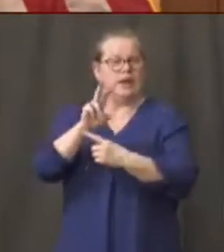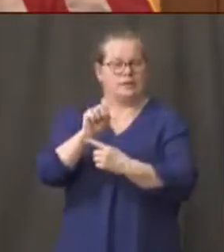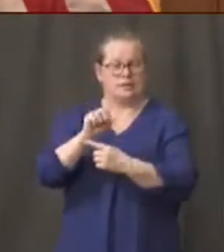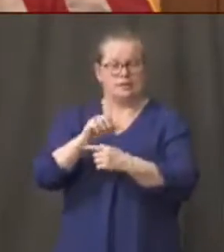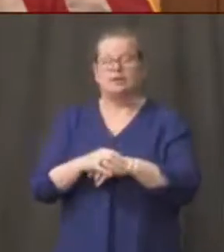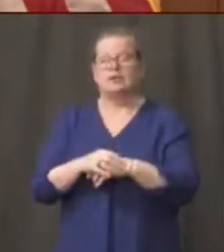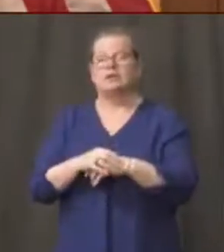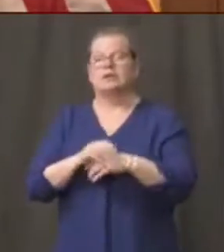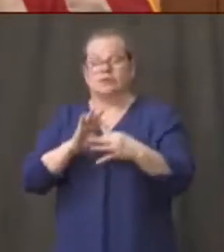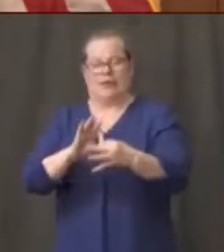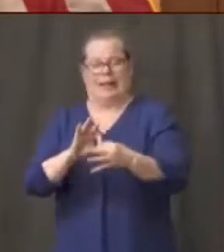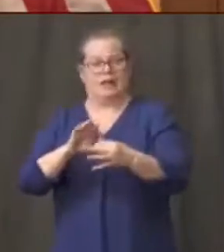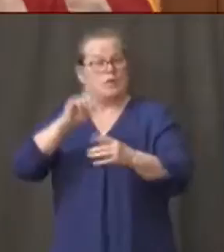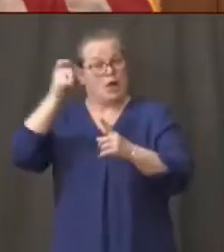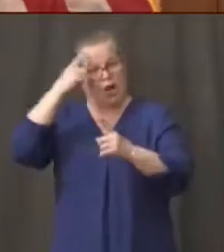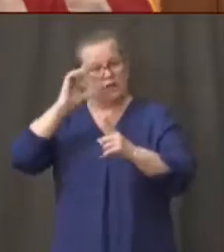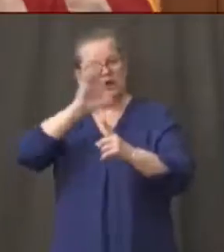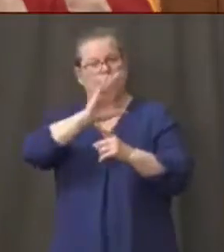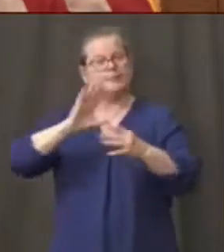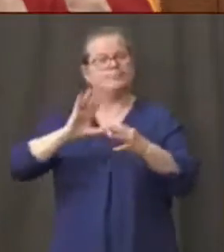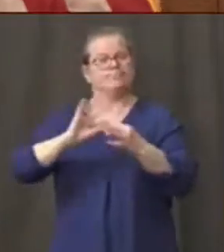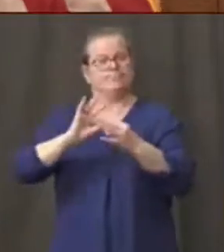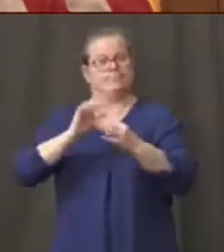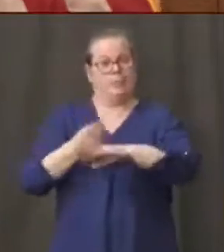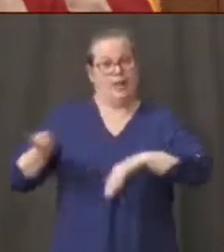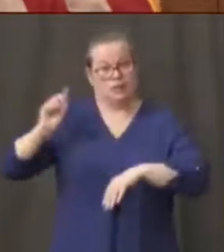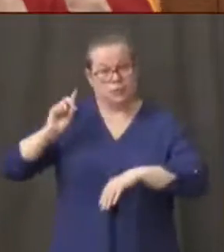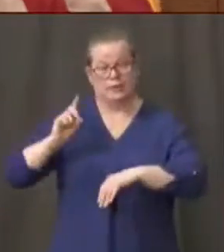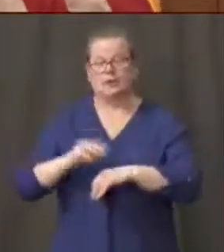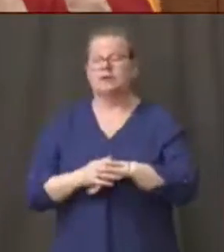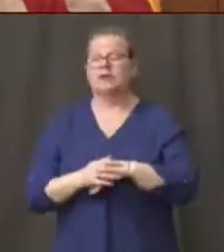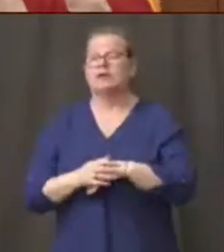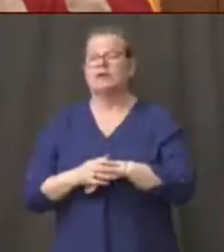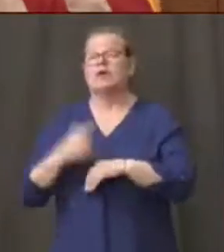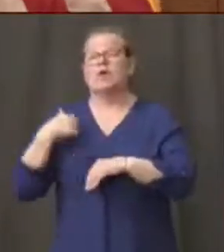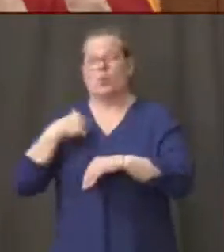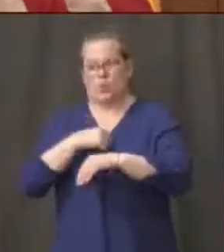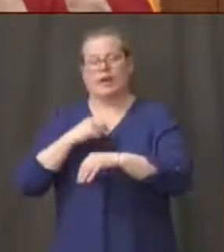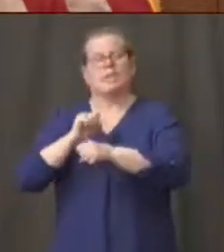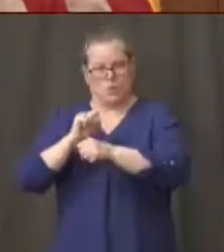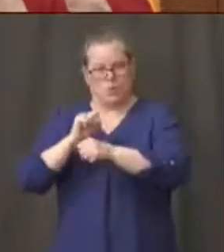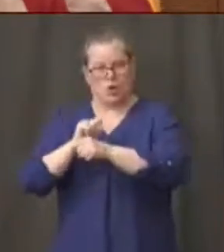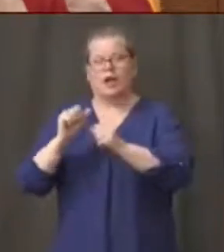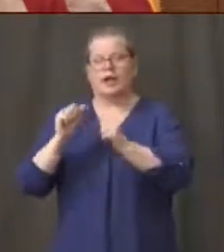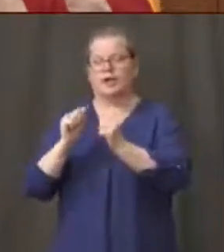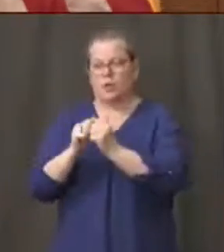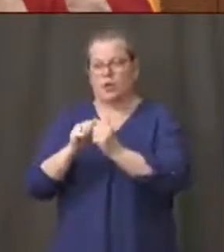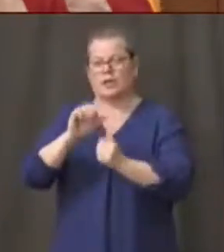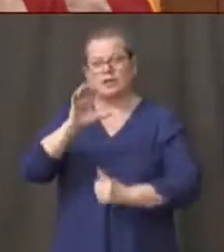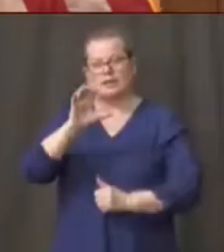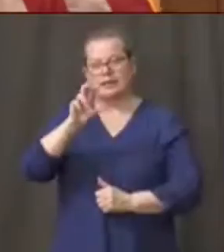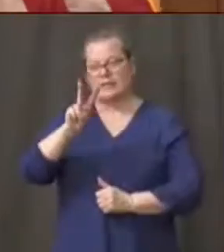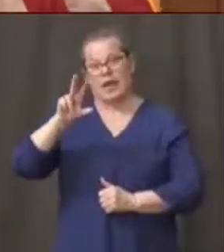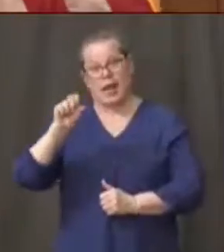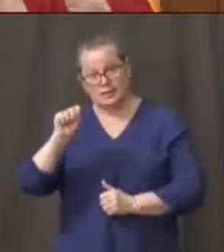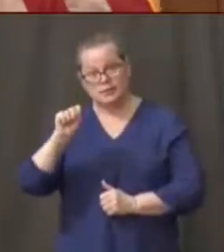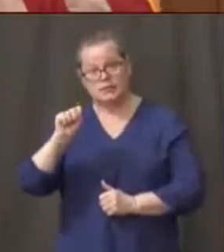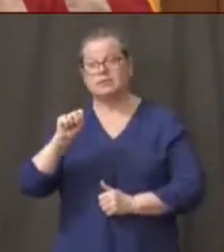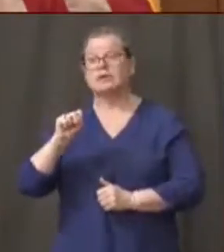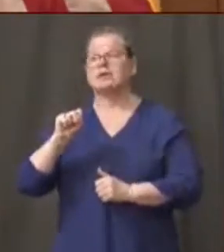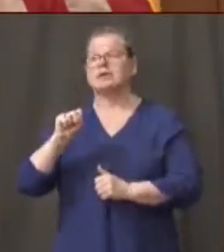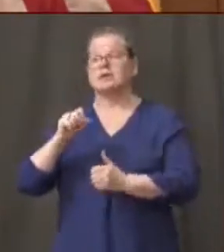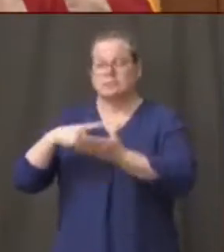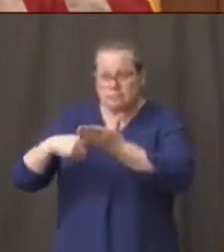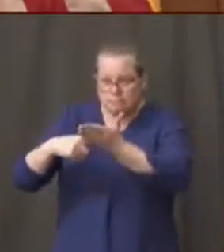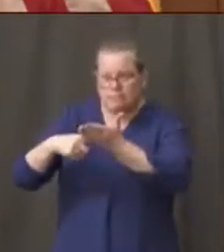we have been in very very close conversations and collaborations with uh cvs uh but we will have more information